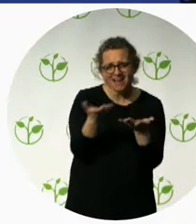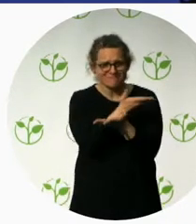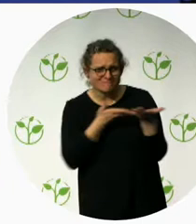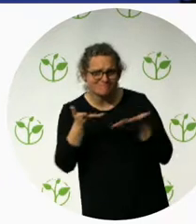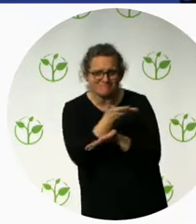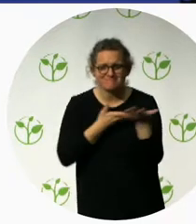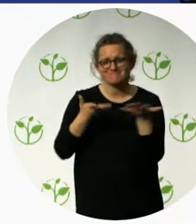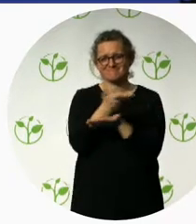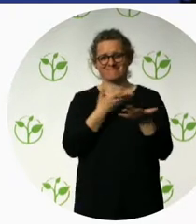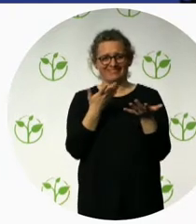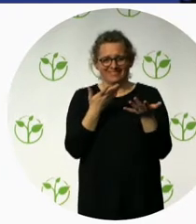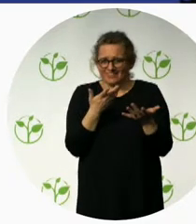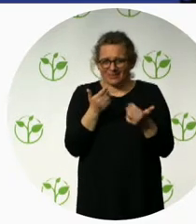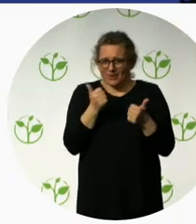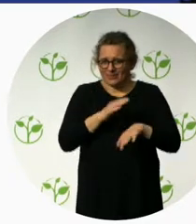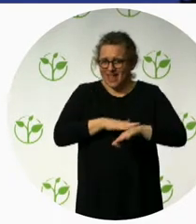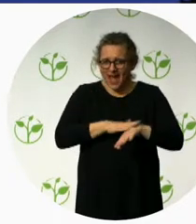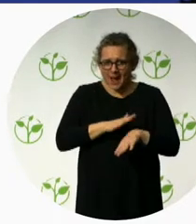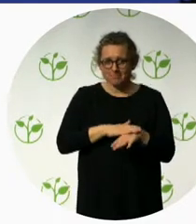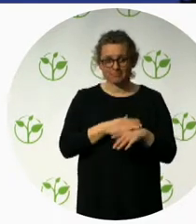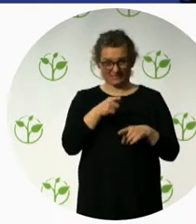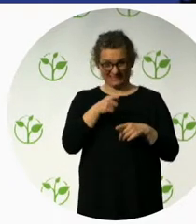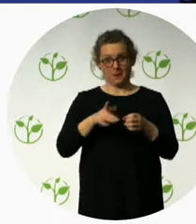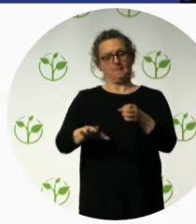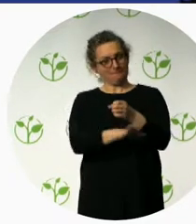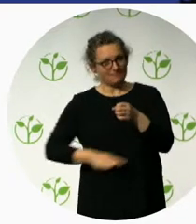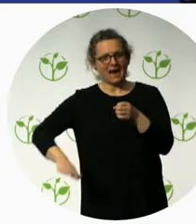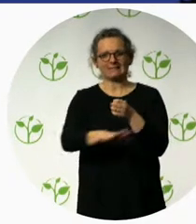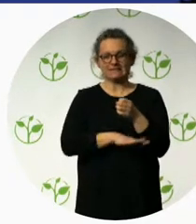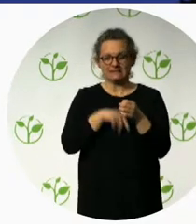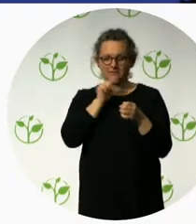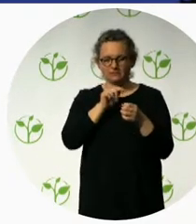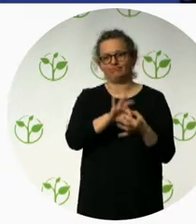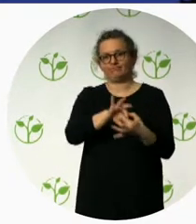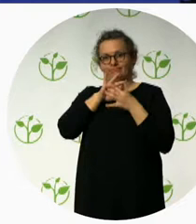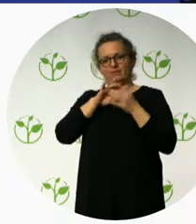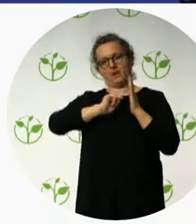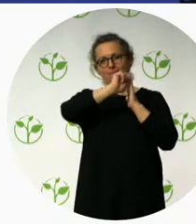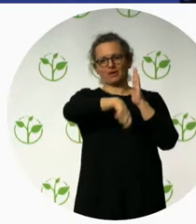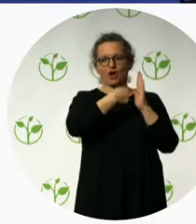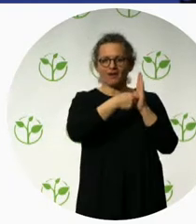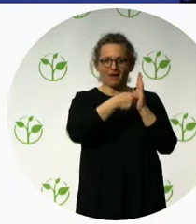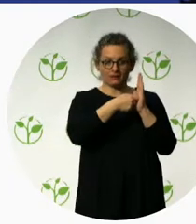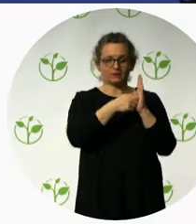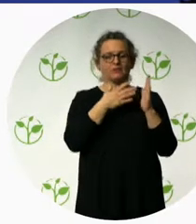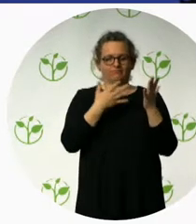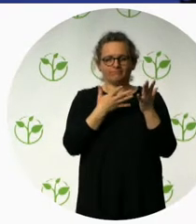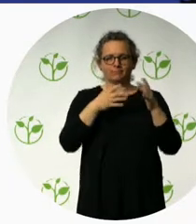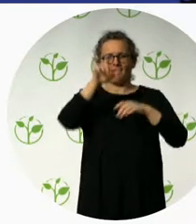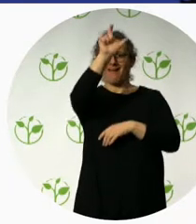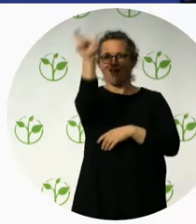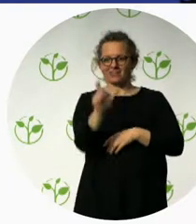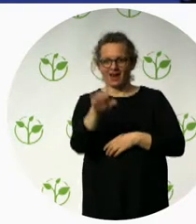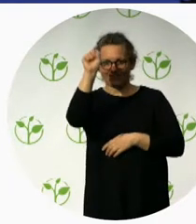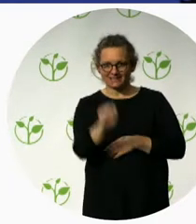for all the projects we are developing, as I mentioned before, like in the southern Italy, etc. So, mainstream is an important focus